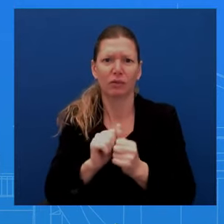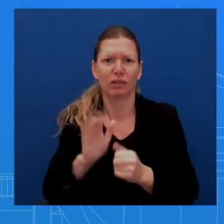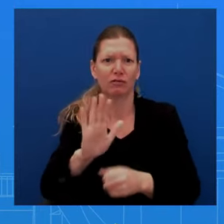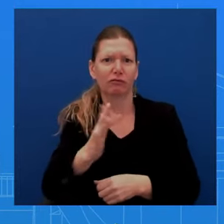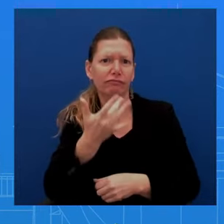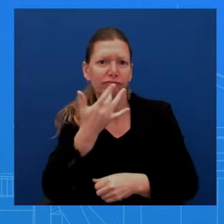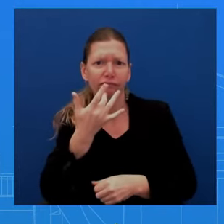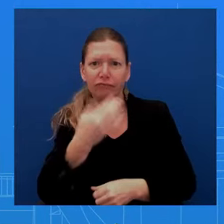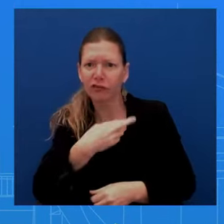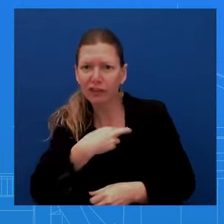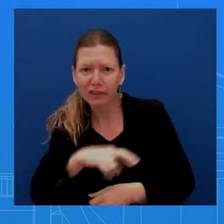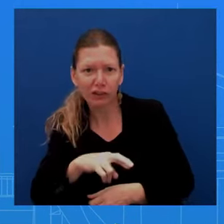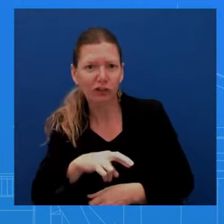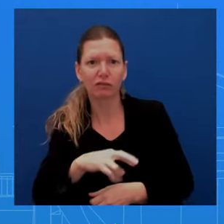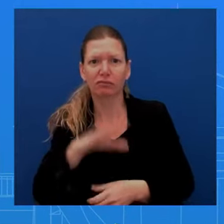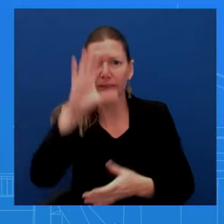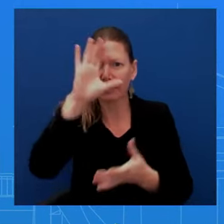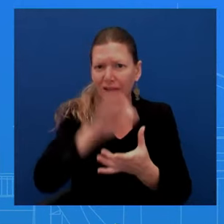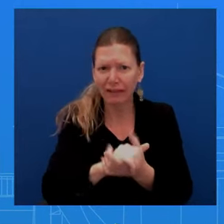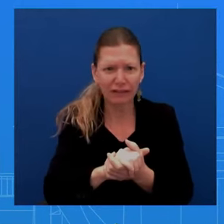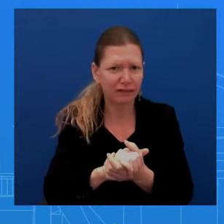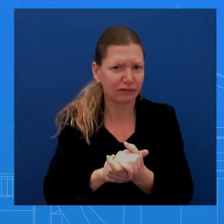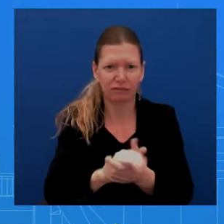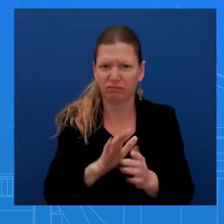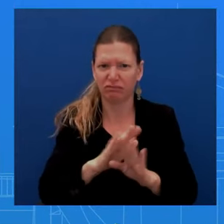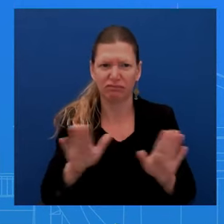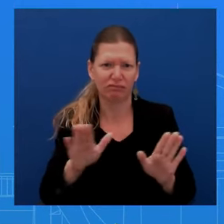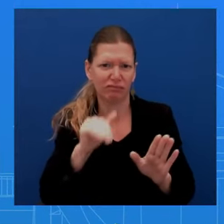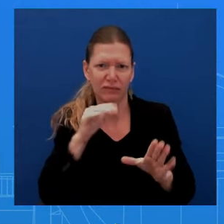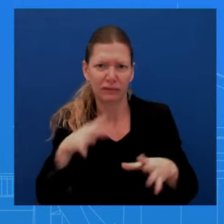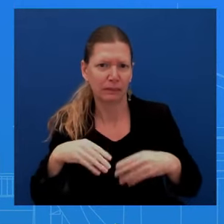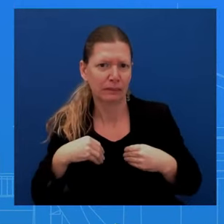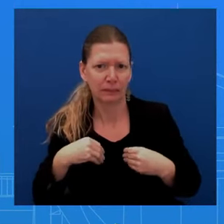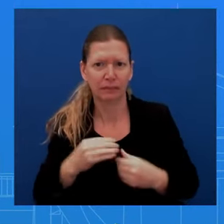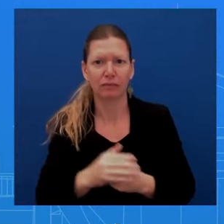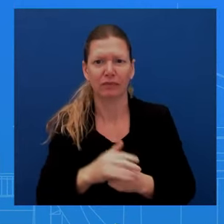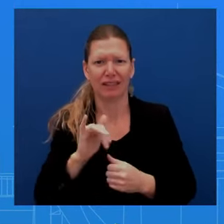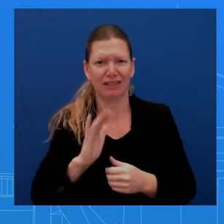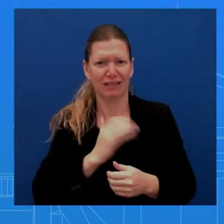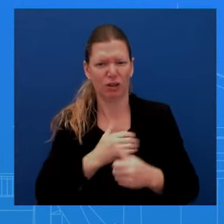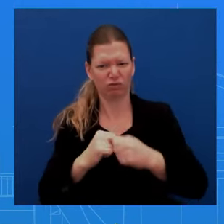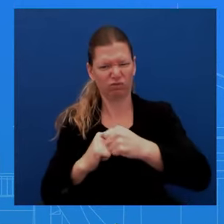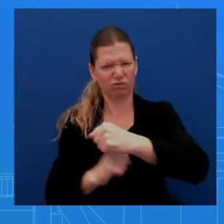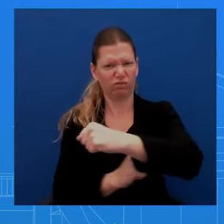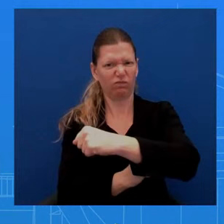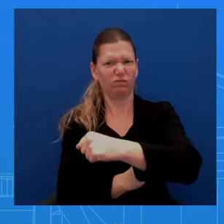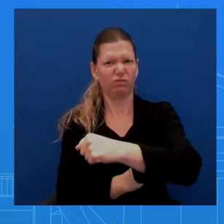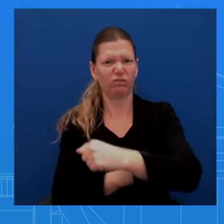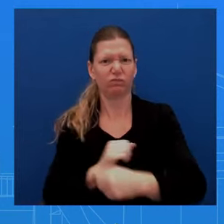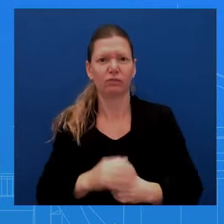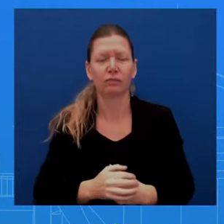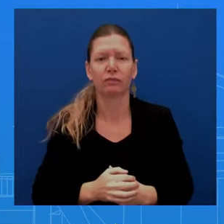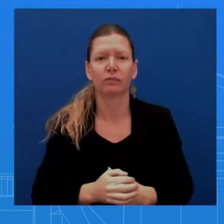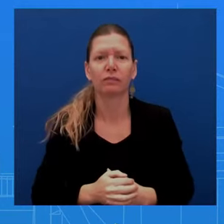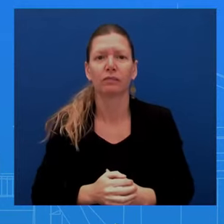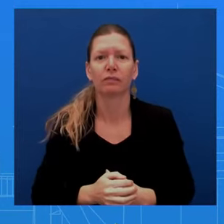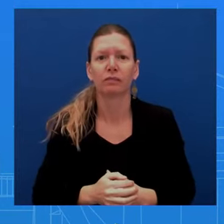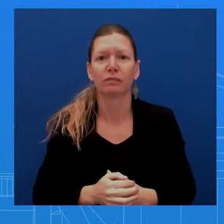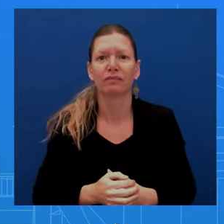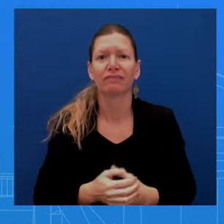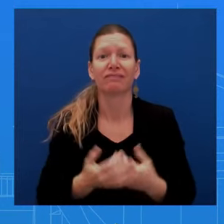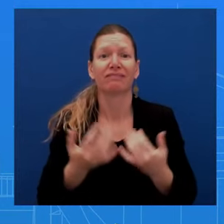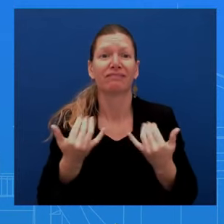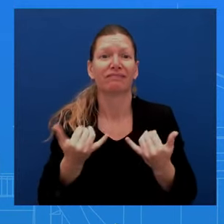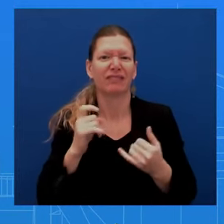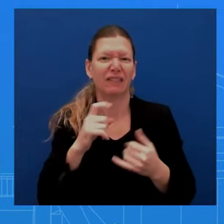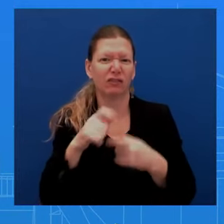basic core. So we, we, we, we stand by that. The Go ahead. The Thank you. Um,